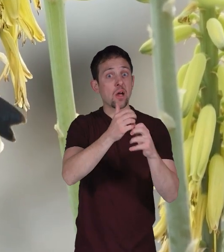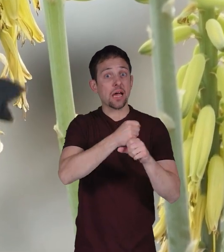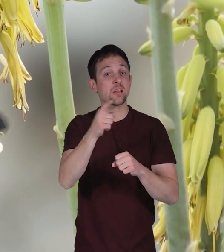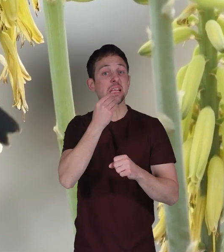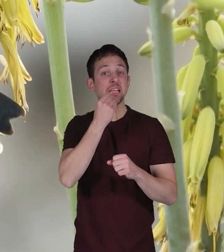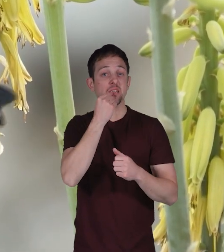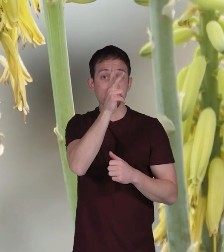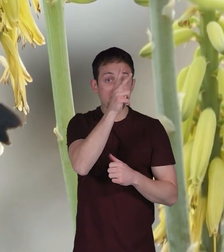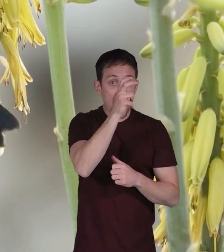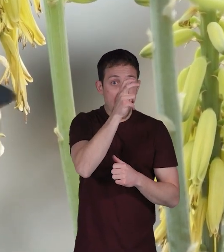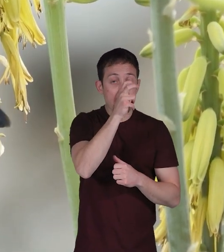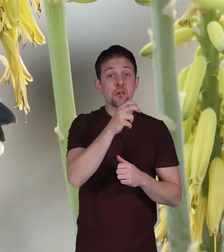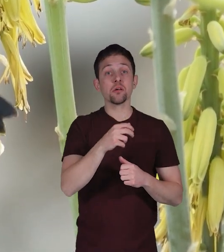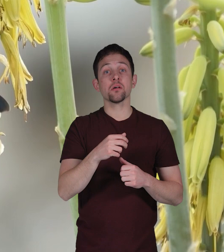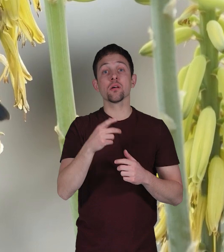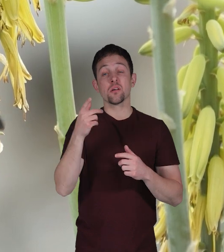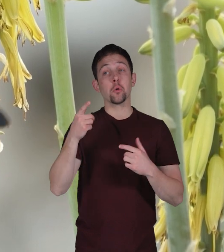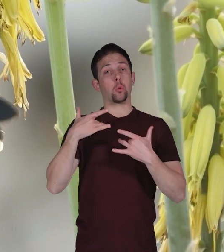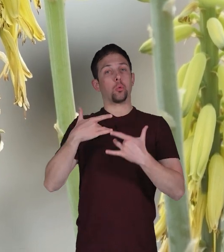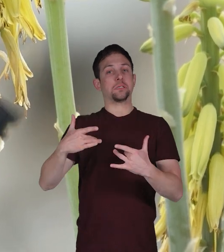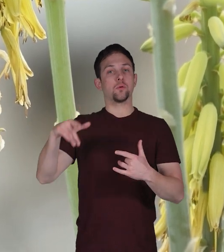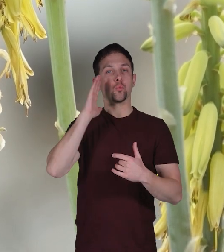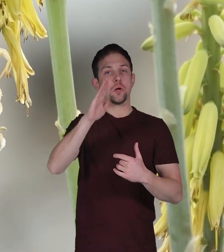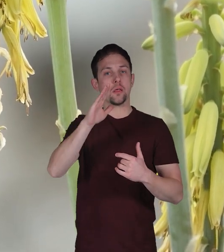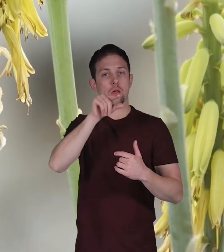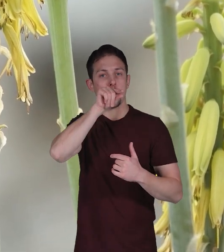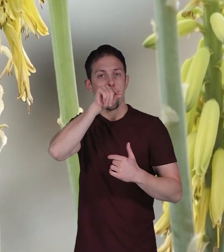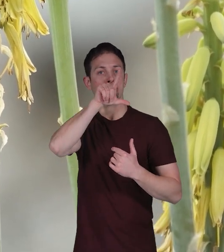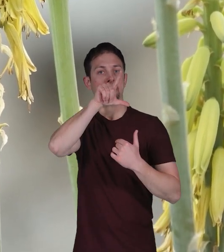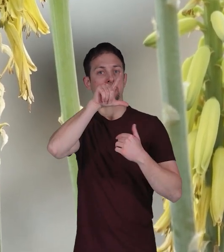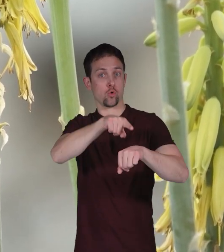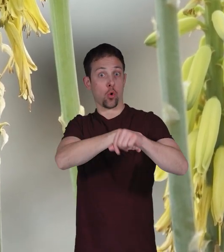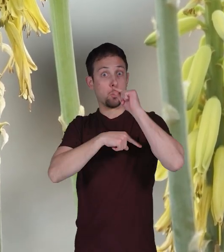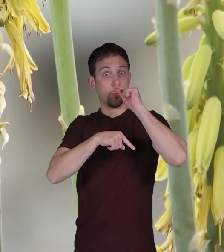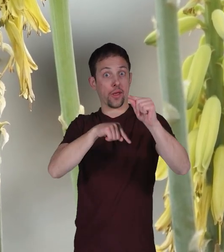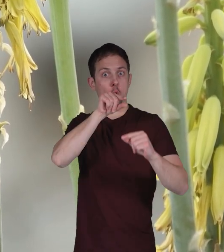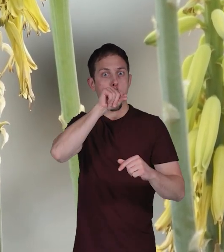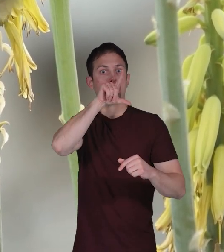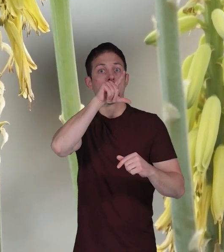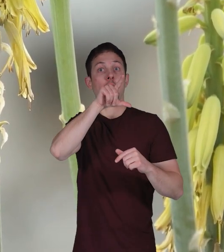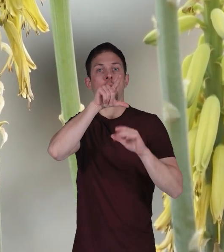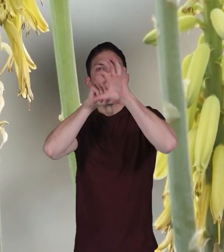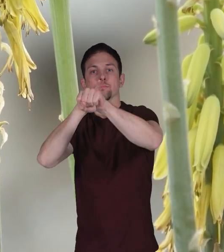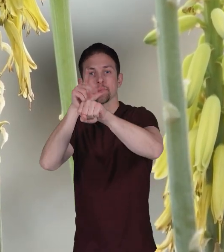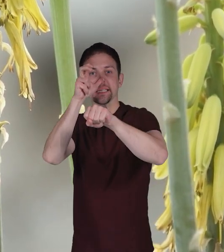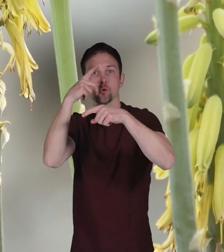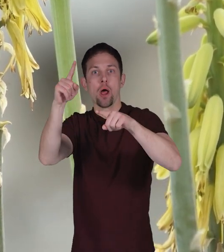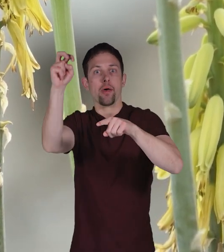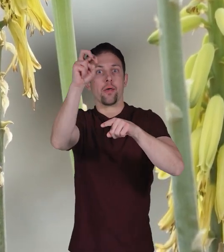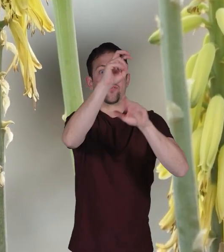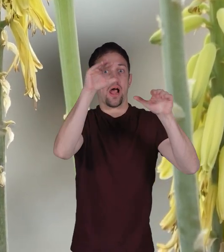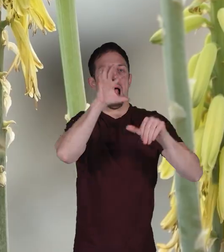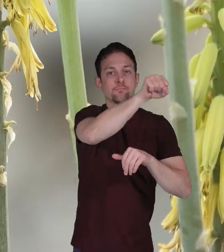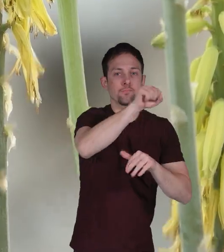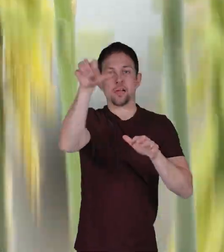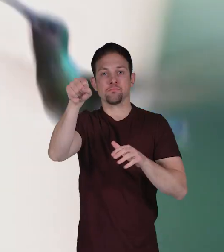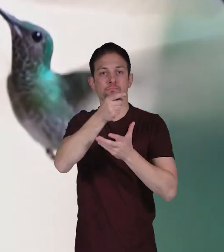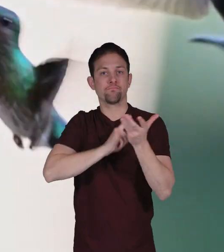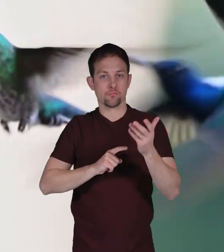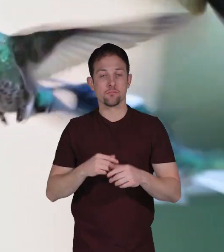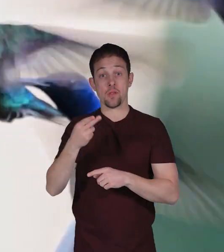they also eat bugs. Usually, hummingbirds will open their long beaks and catch insects in mid-air while flying.